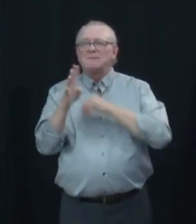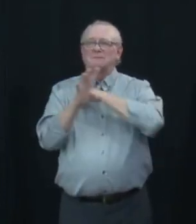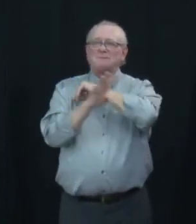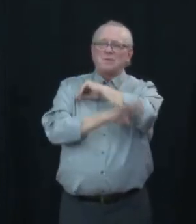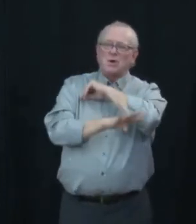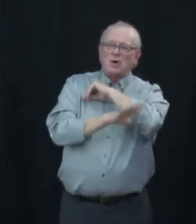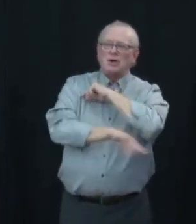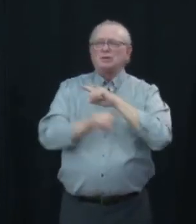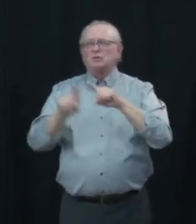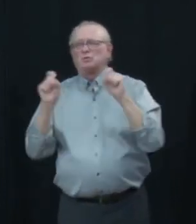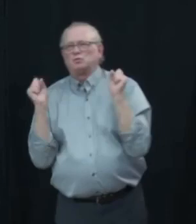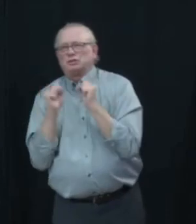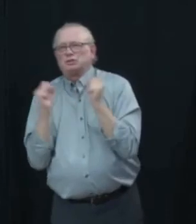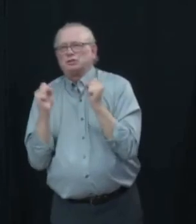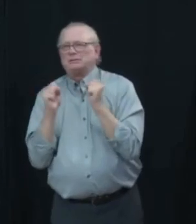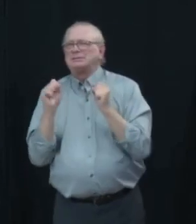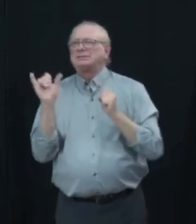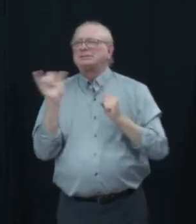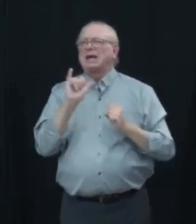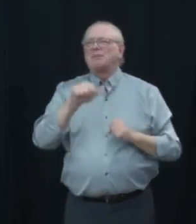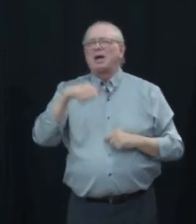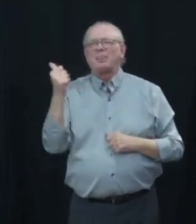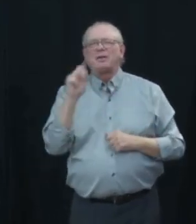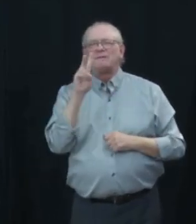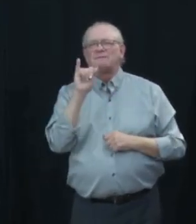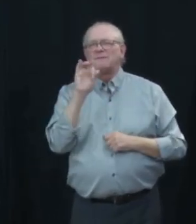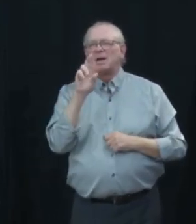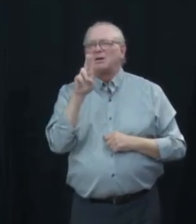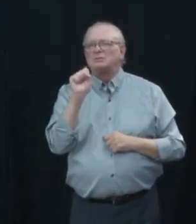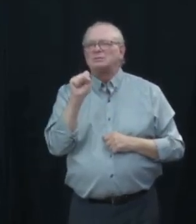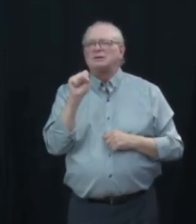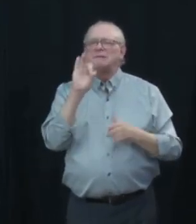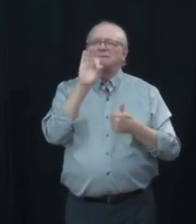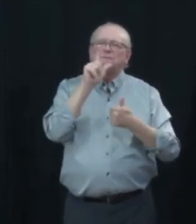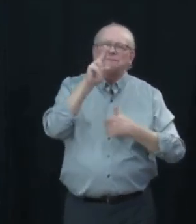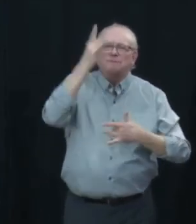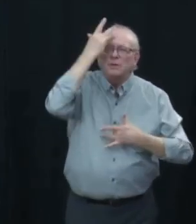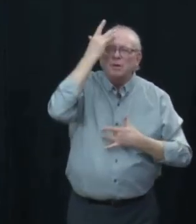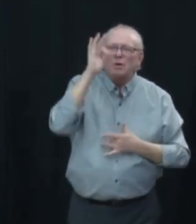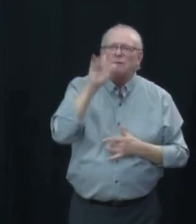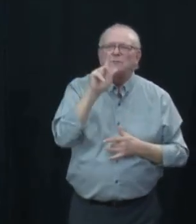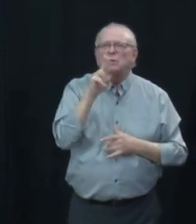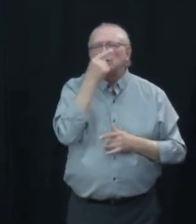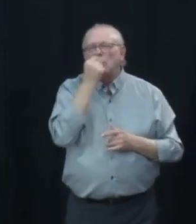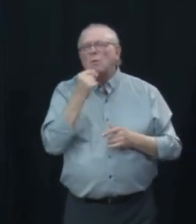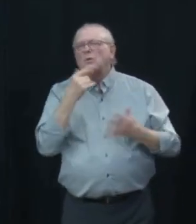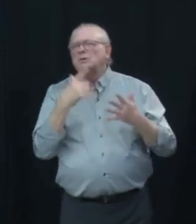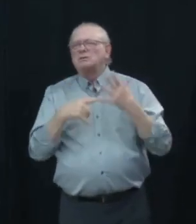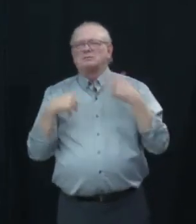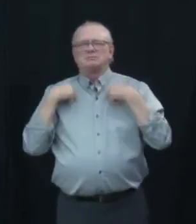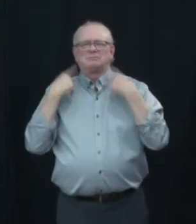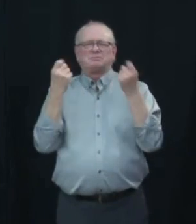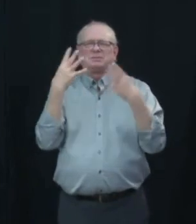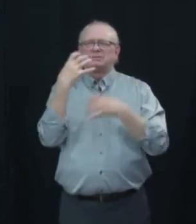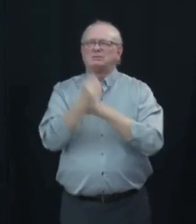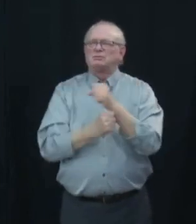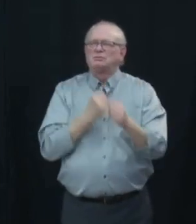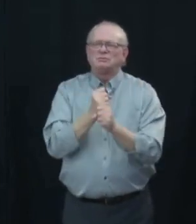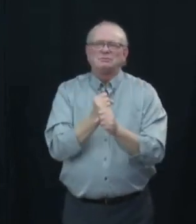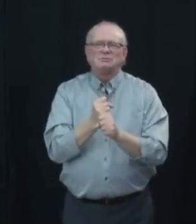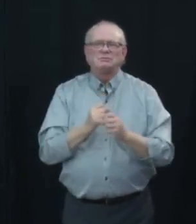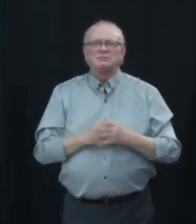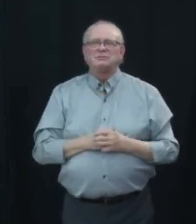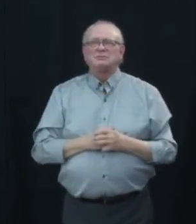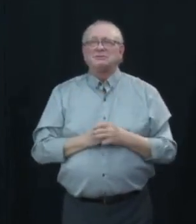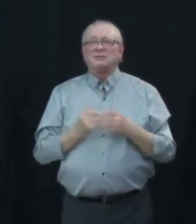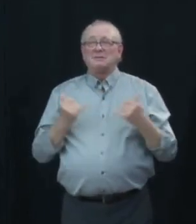circulate more just like influenza has for many many years what we don't know of course is